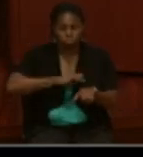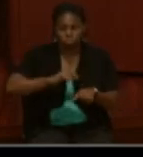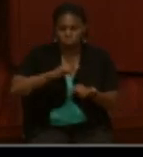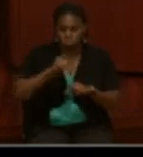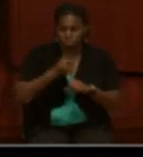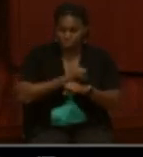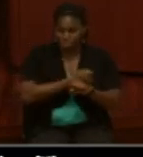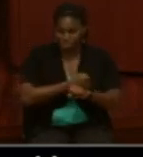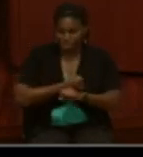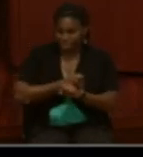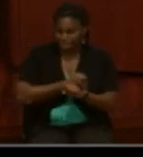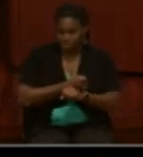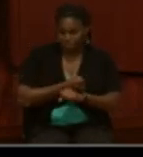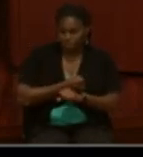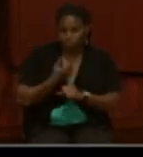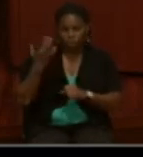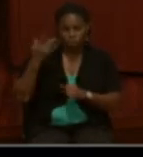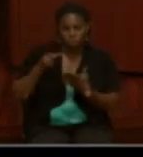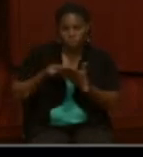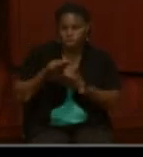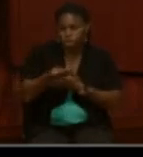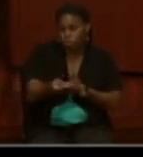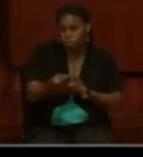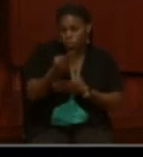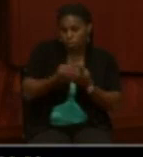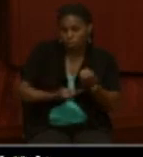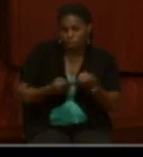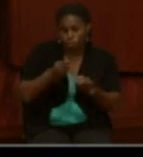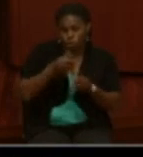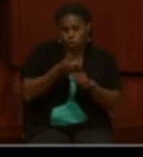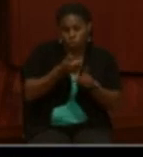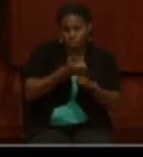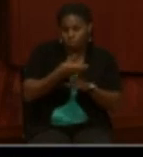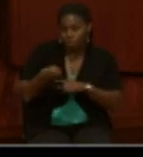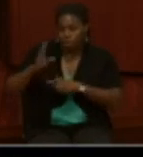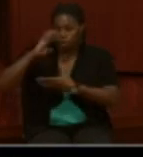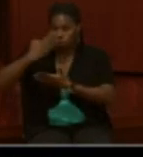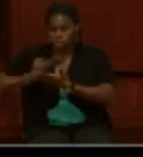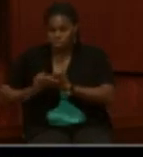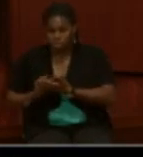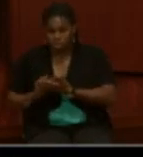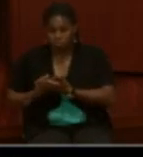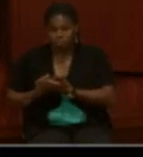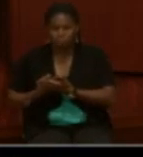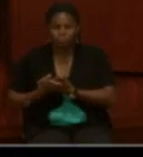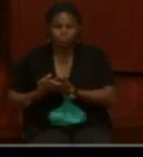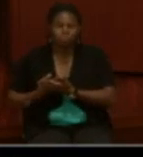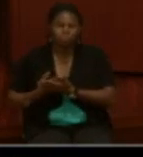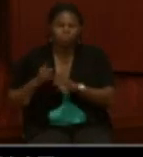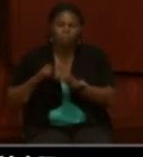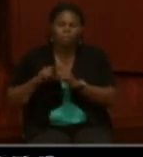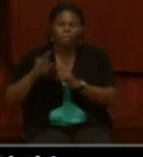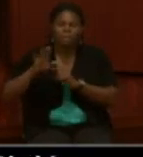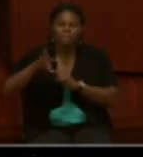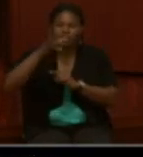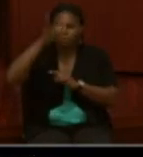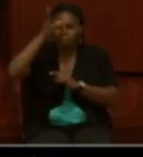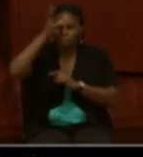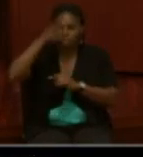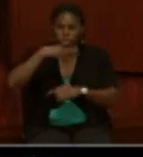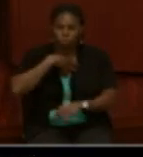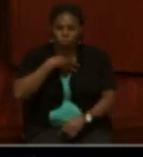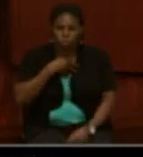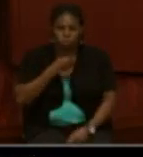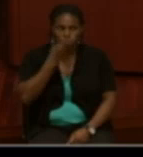learned in the previous document because she purchased both herself and her son out of slavery. But his father happened to be white.